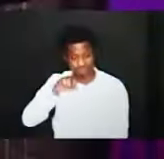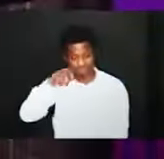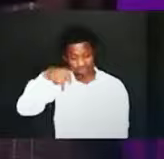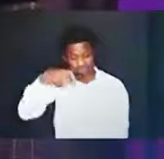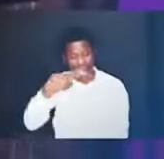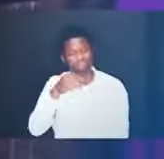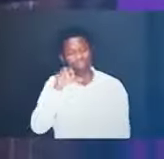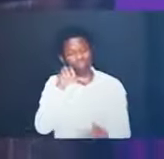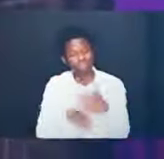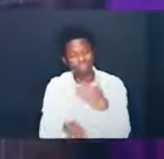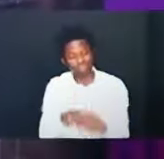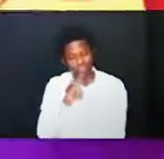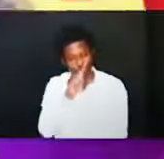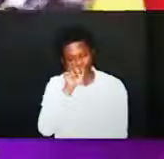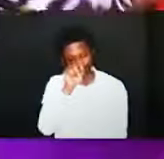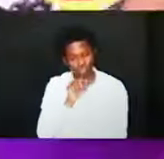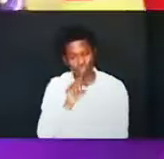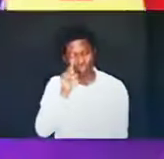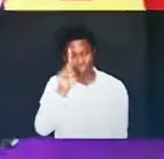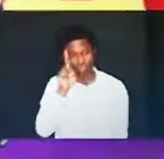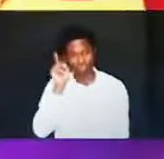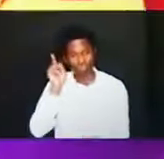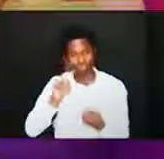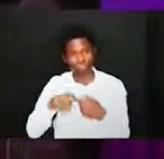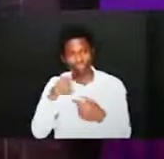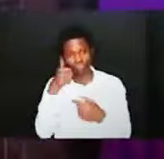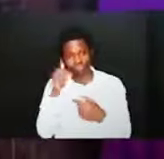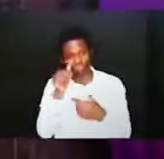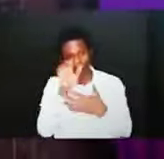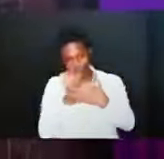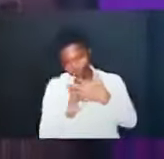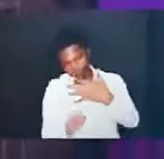I have hinted that we will be going through verse 1 to 10